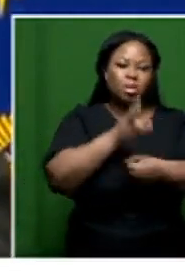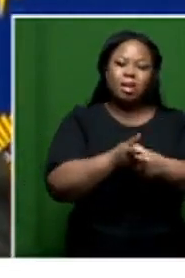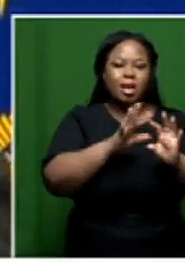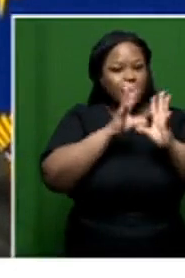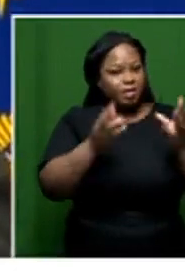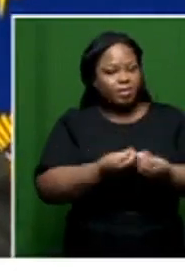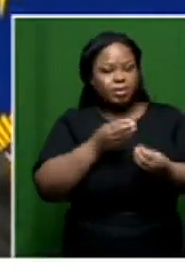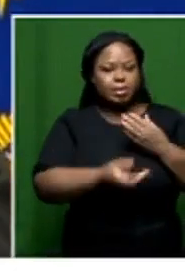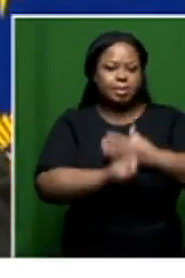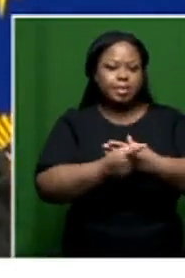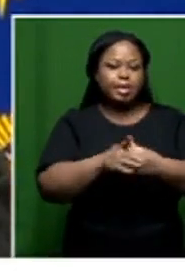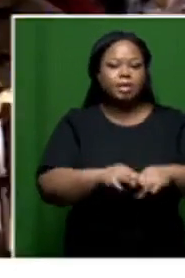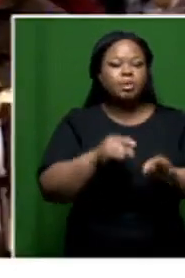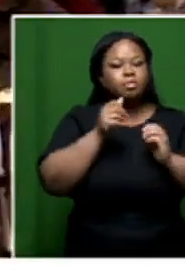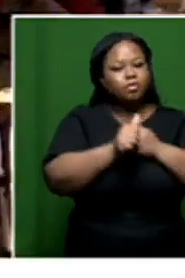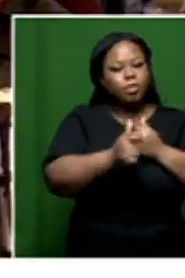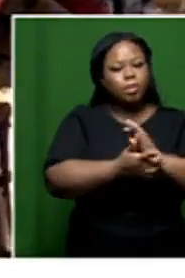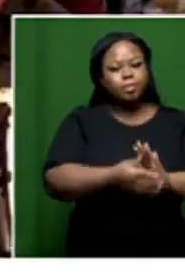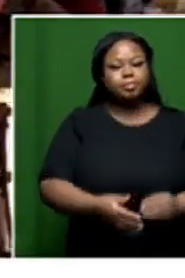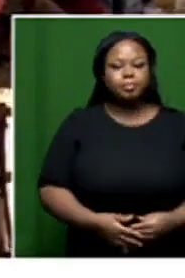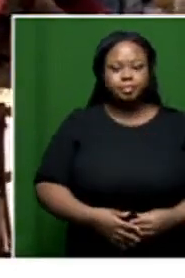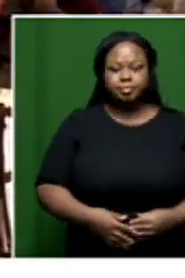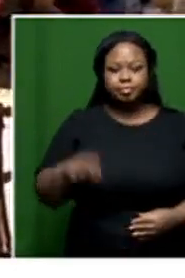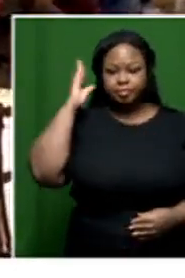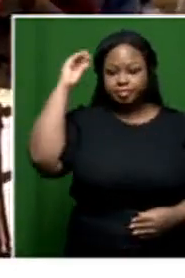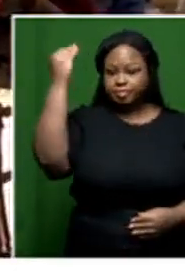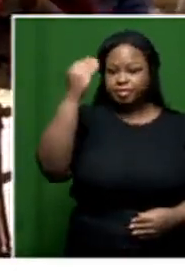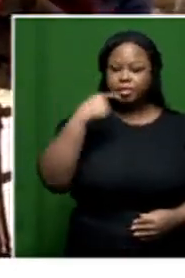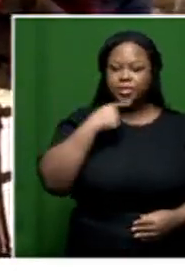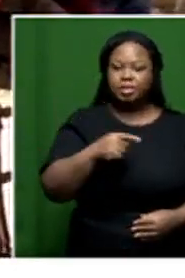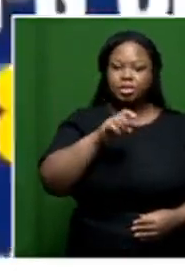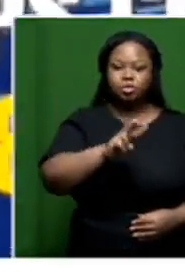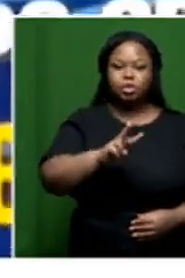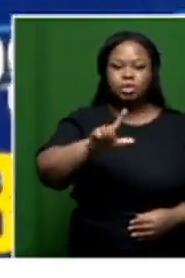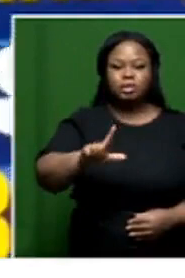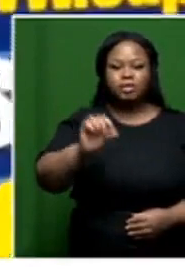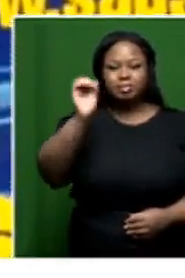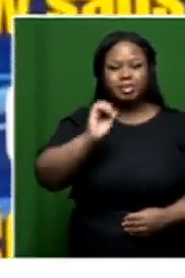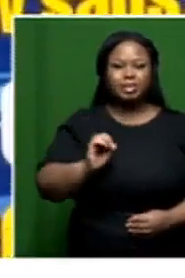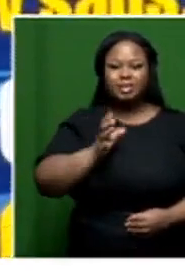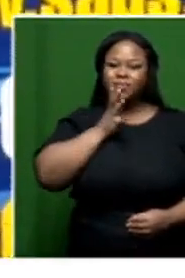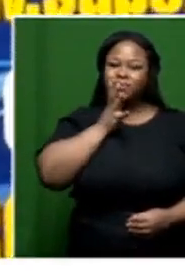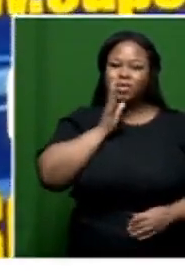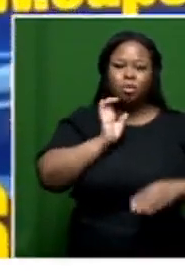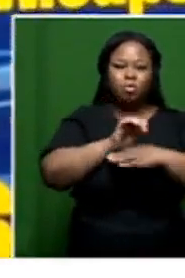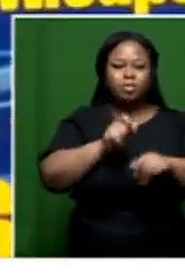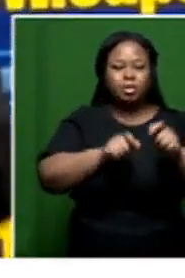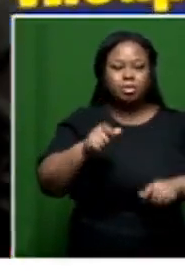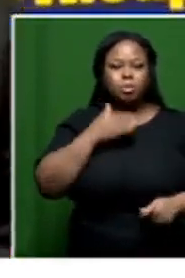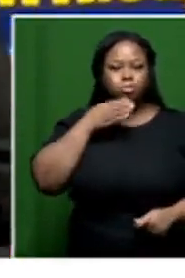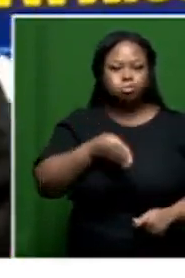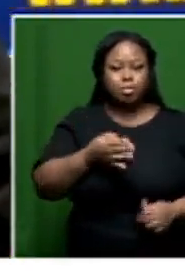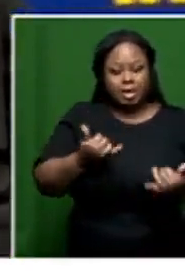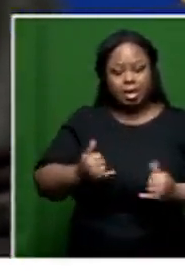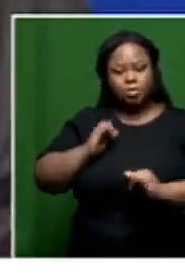anything that is happening within the law. Gale says the country's prisons were 27 percent overpopulated and are currently keeping